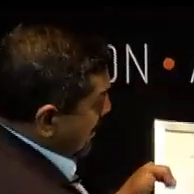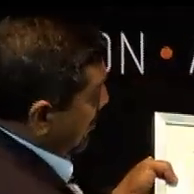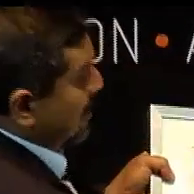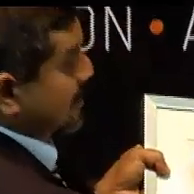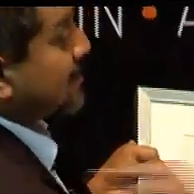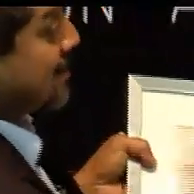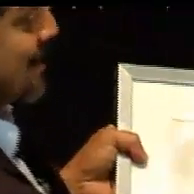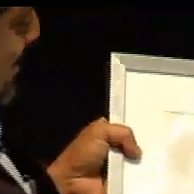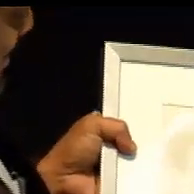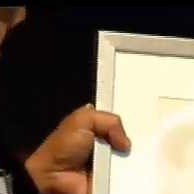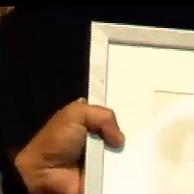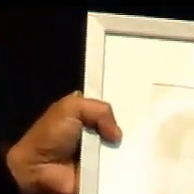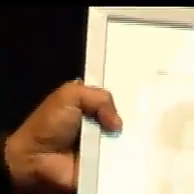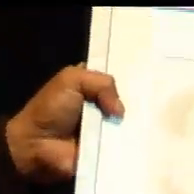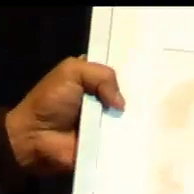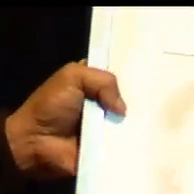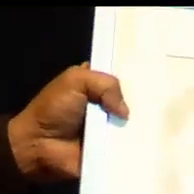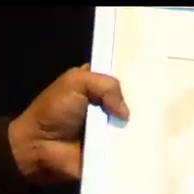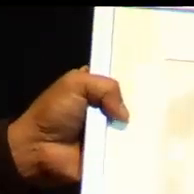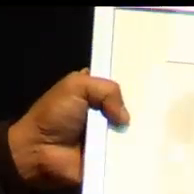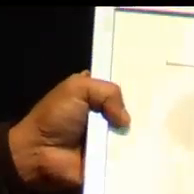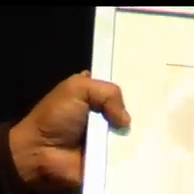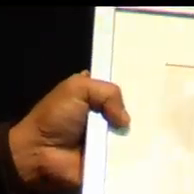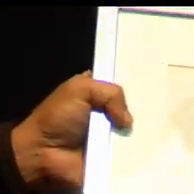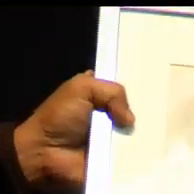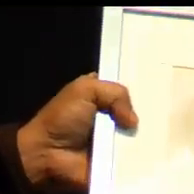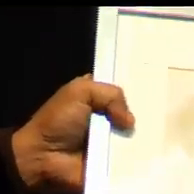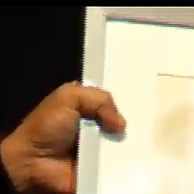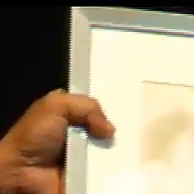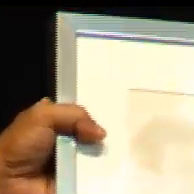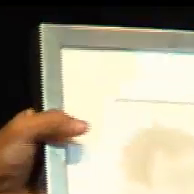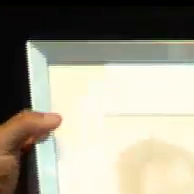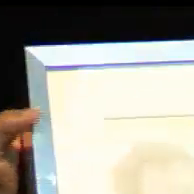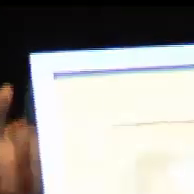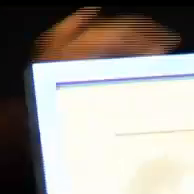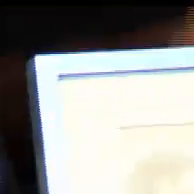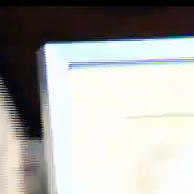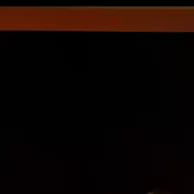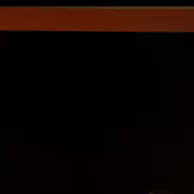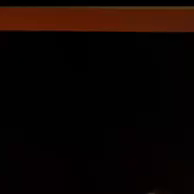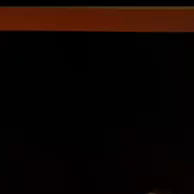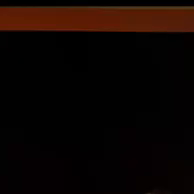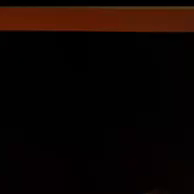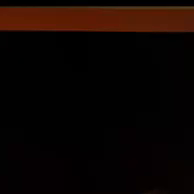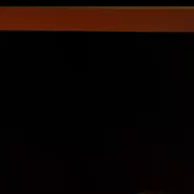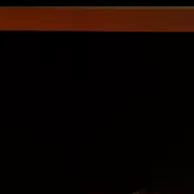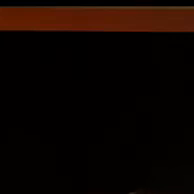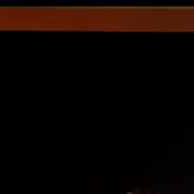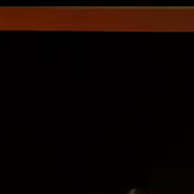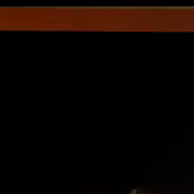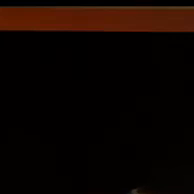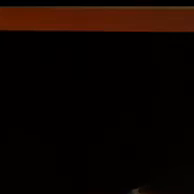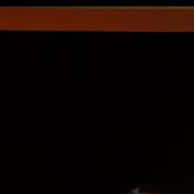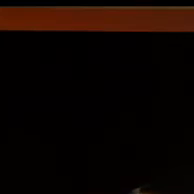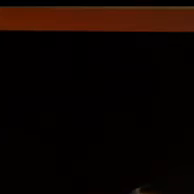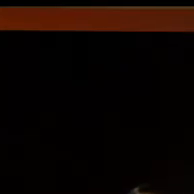taken of us. Right? And I look better than you. We look very happy. We look very happy and we are happy. This is